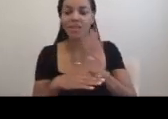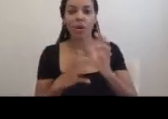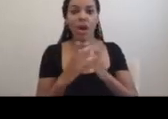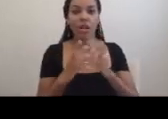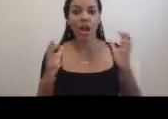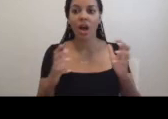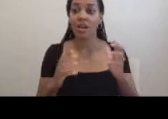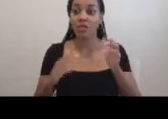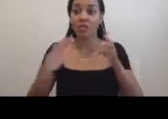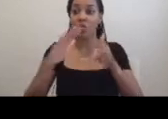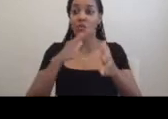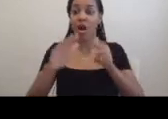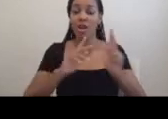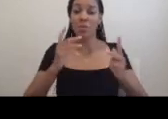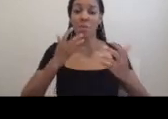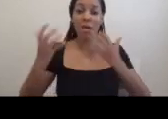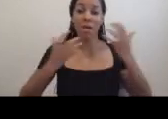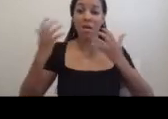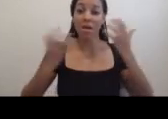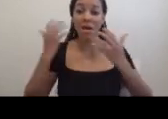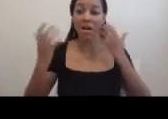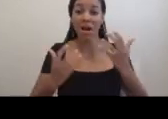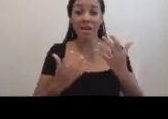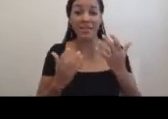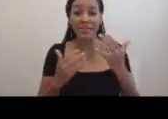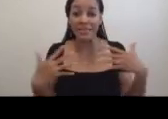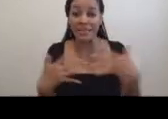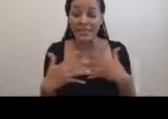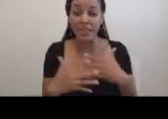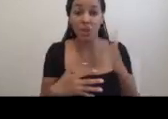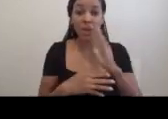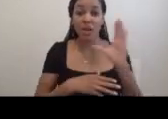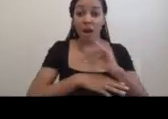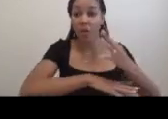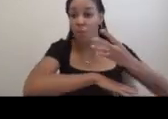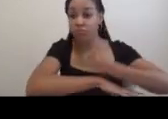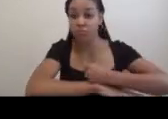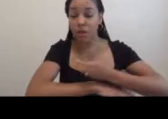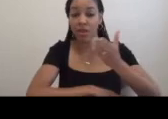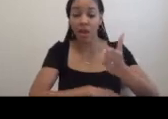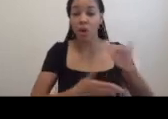garages. Dire fear of bankruptcy in New York City.